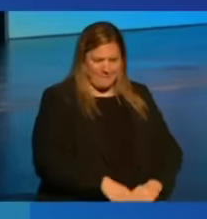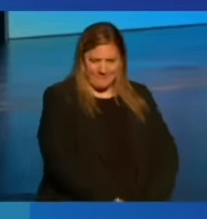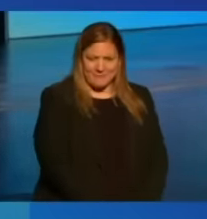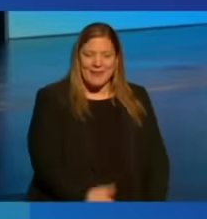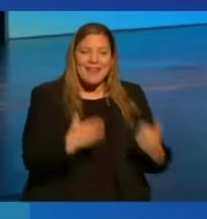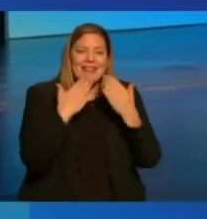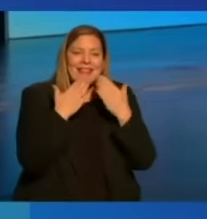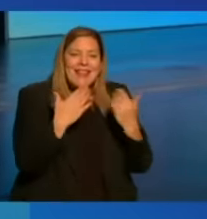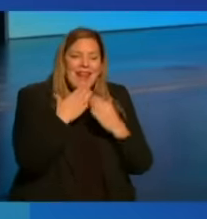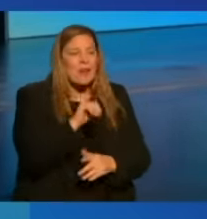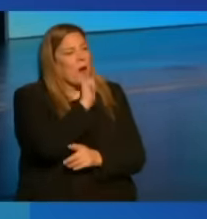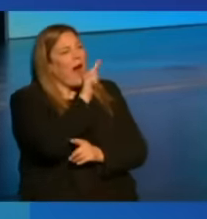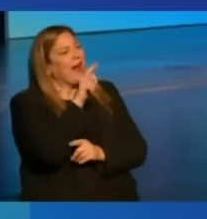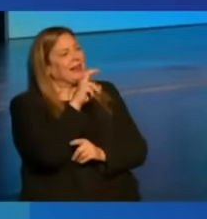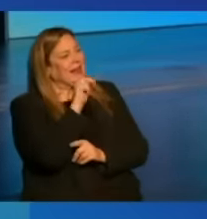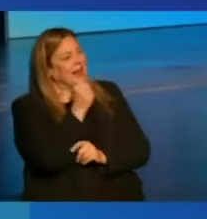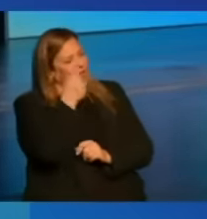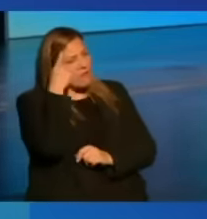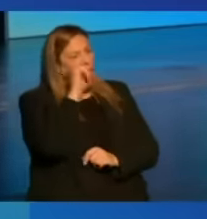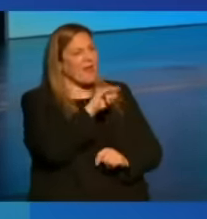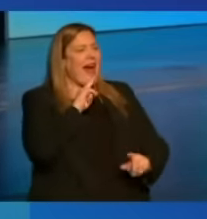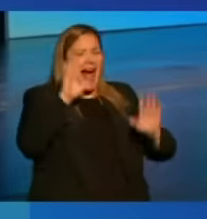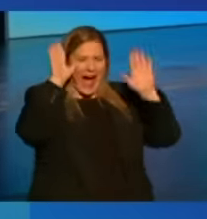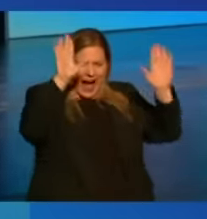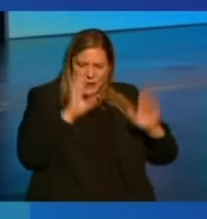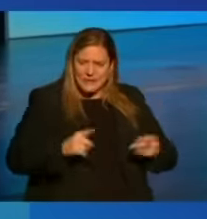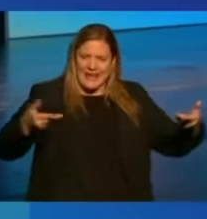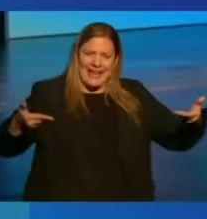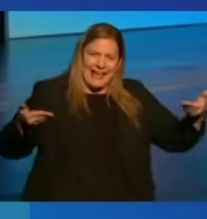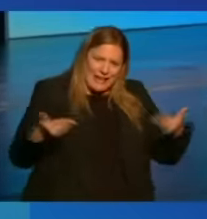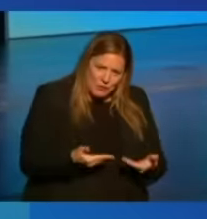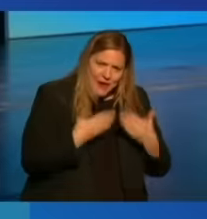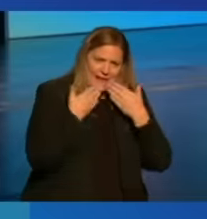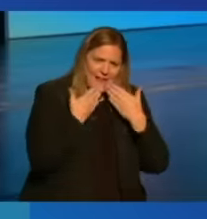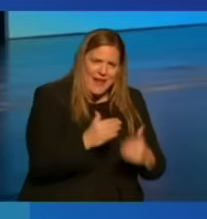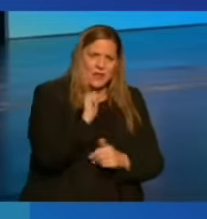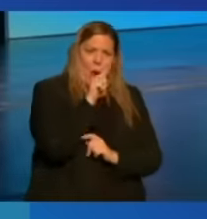Thank you, Alina, for that outstanding introduction.